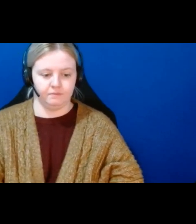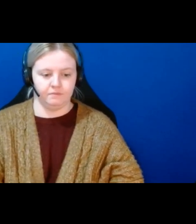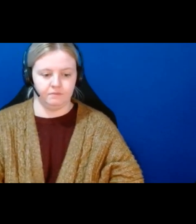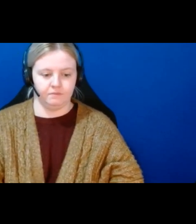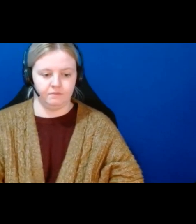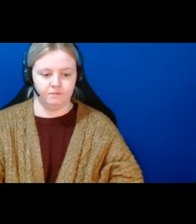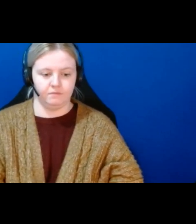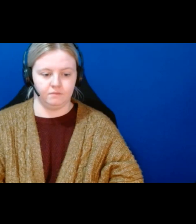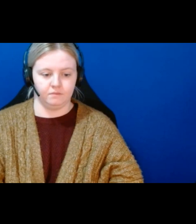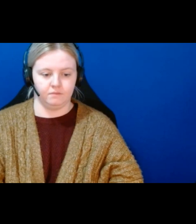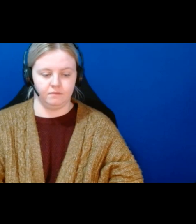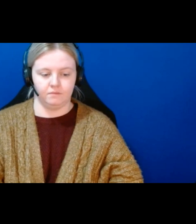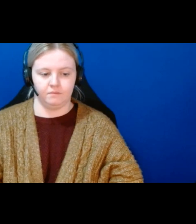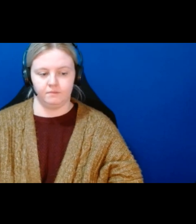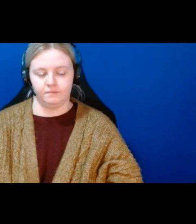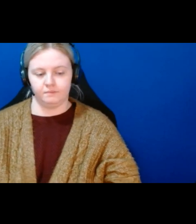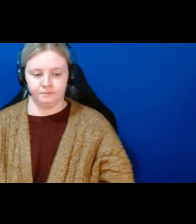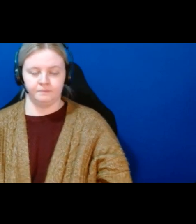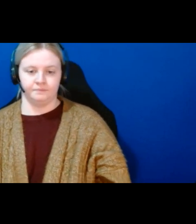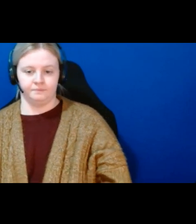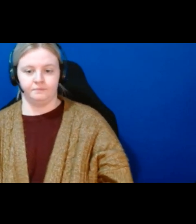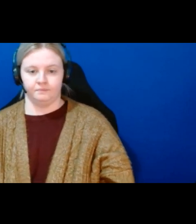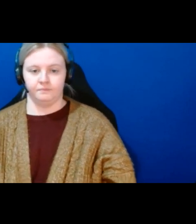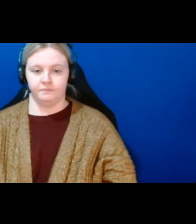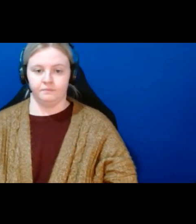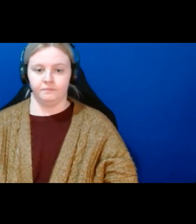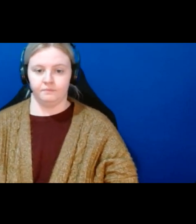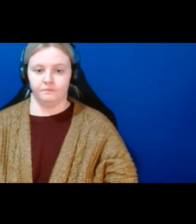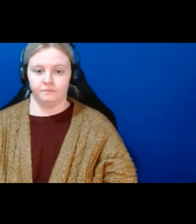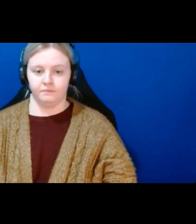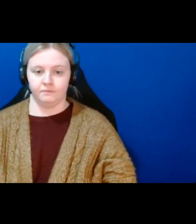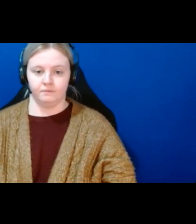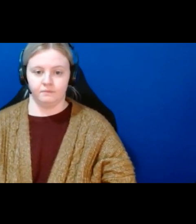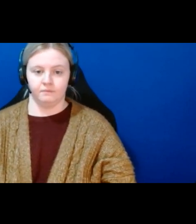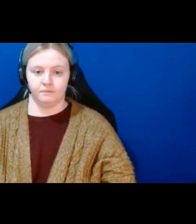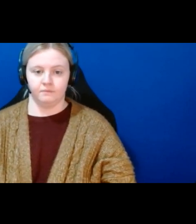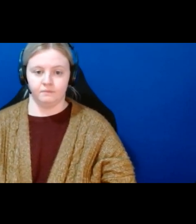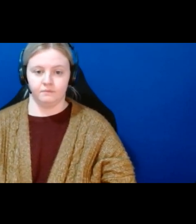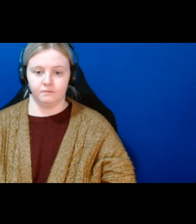Colin I'm going to really I will let you do the 10 minute presentation I'm just going to get down through these questions